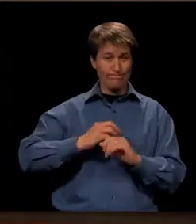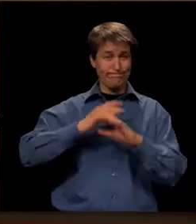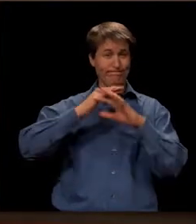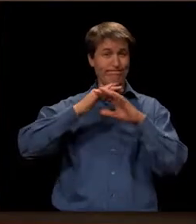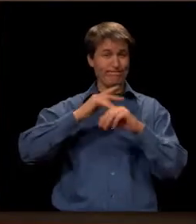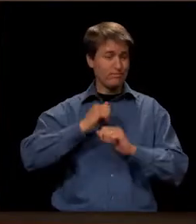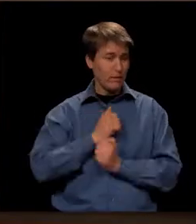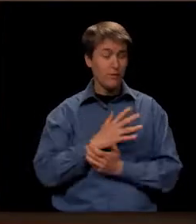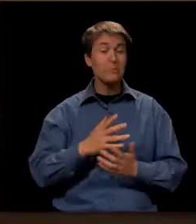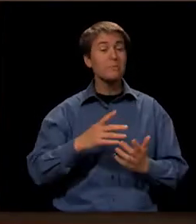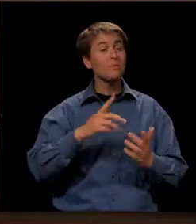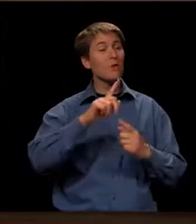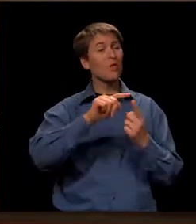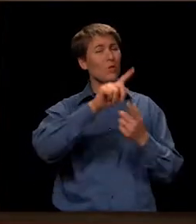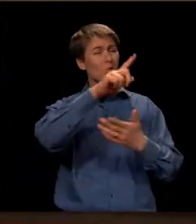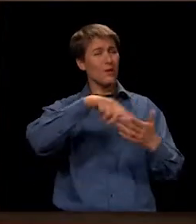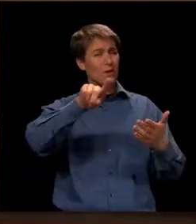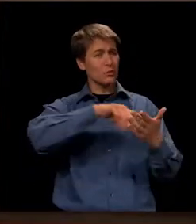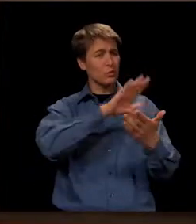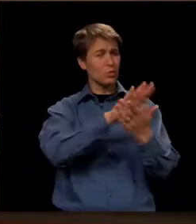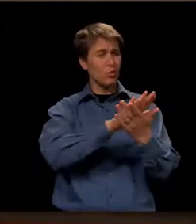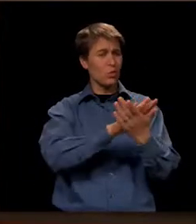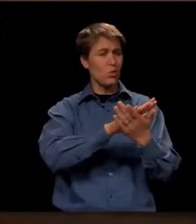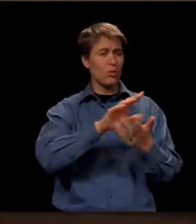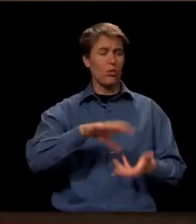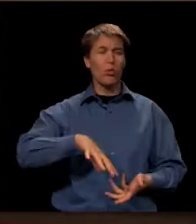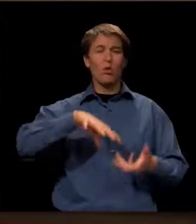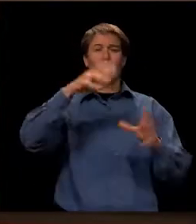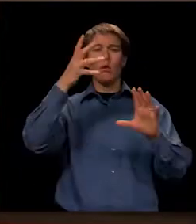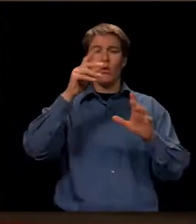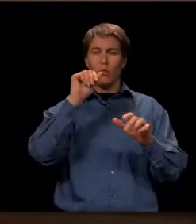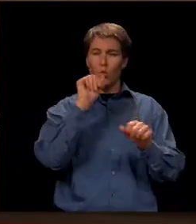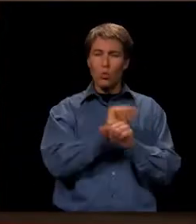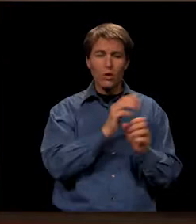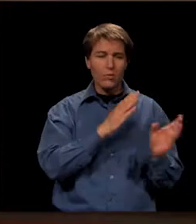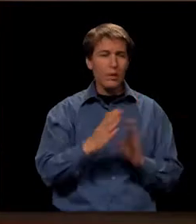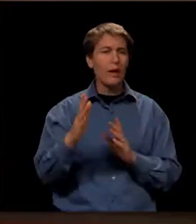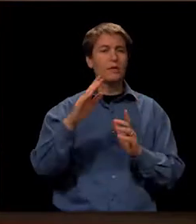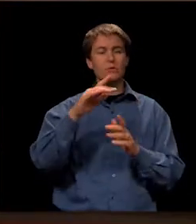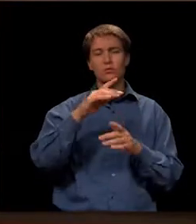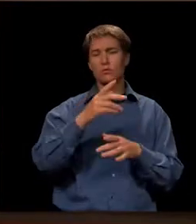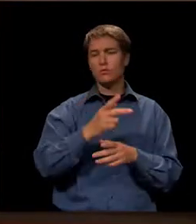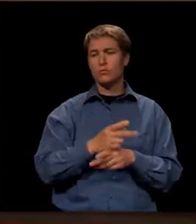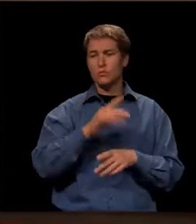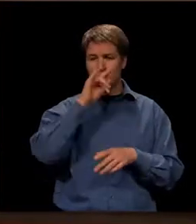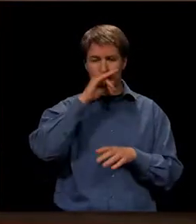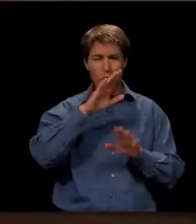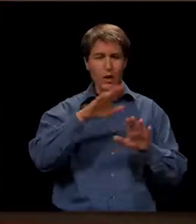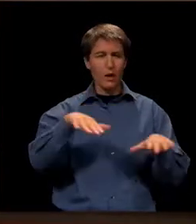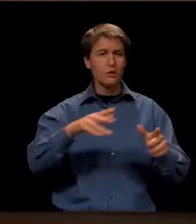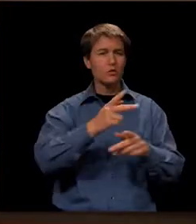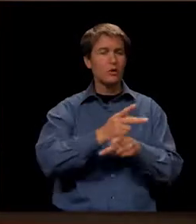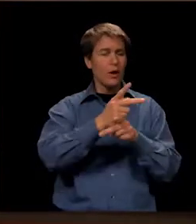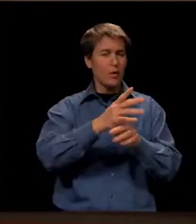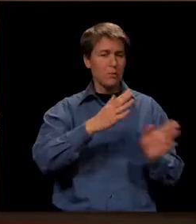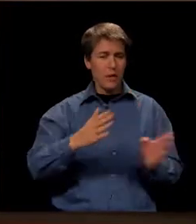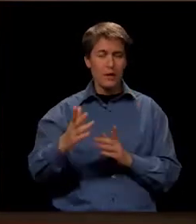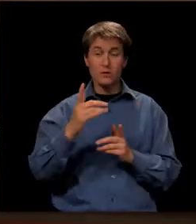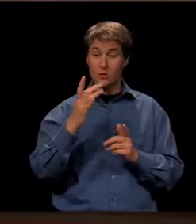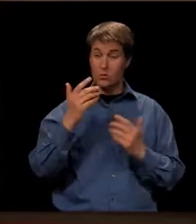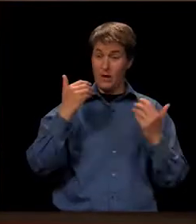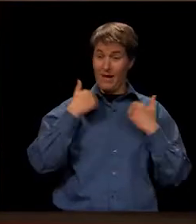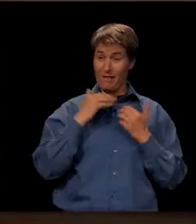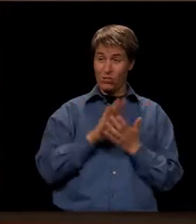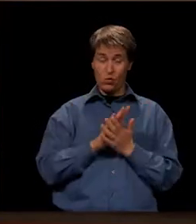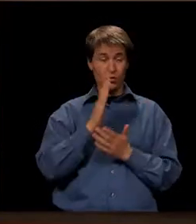When we cancel school, we disrupt the work plans and childcare plans for parents across the district. When we hold school, some students have to deal with